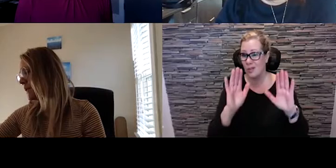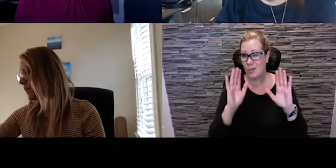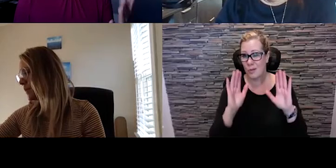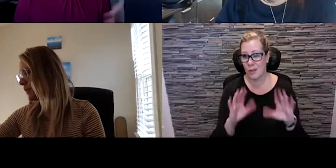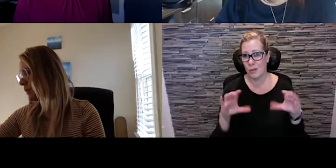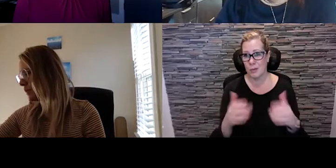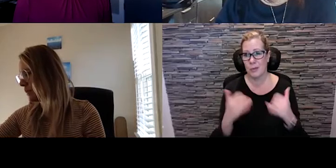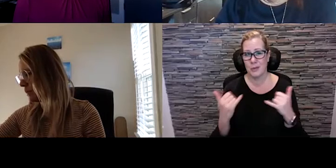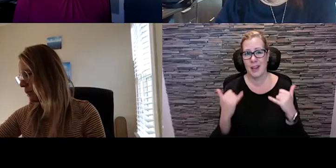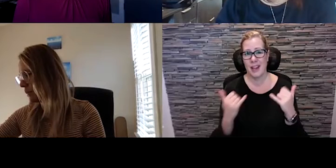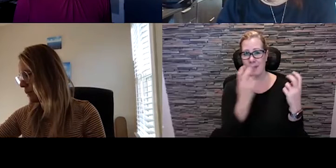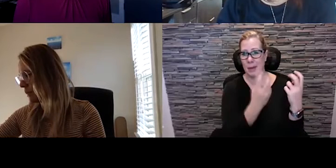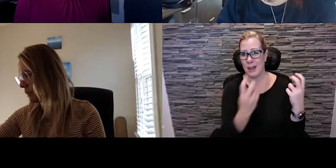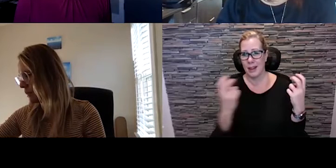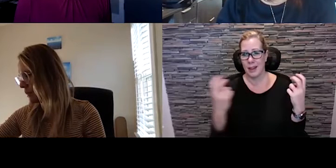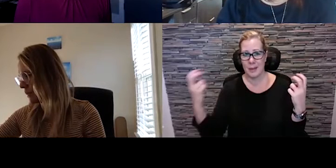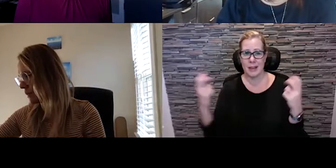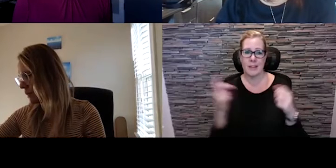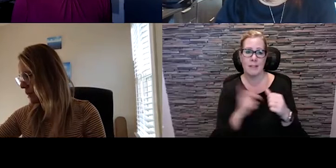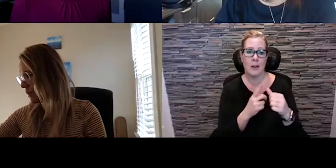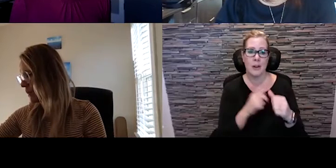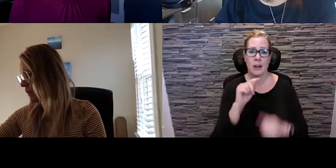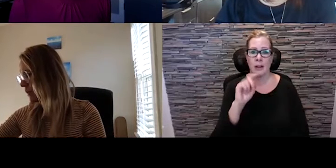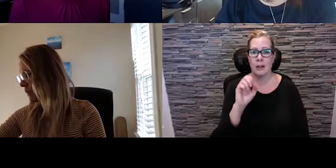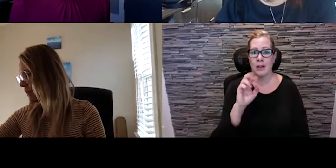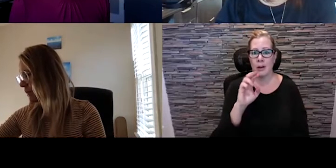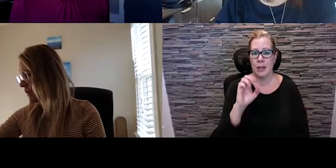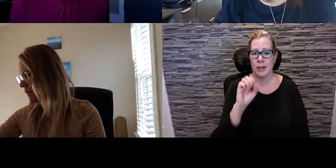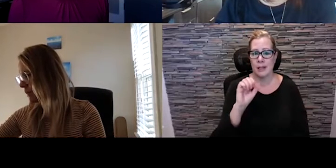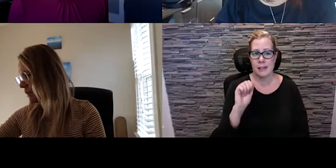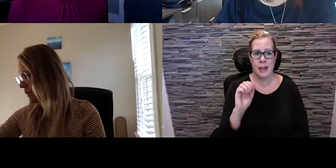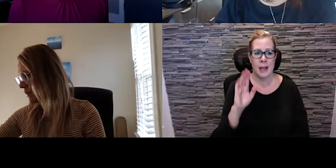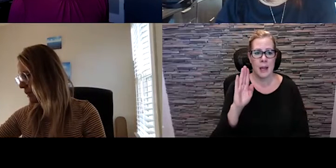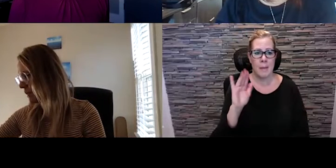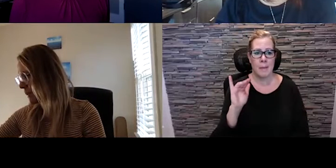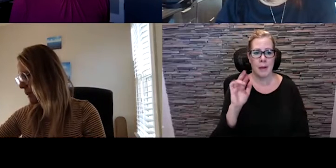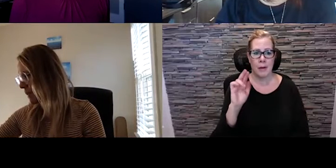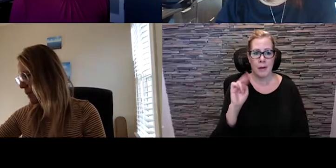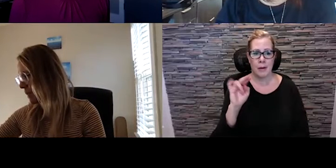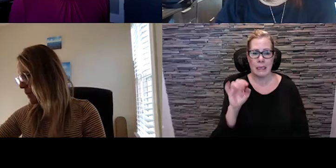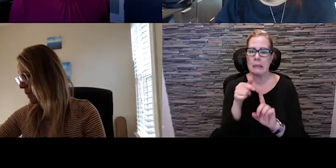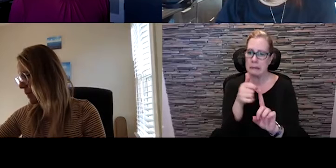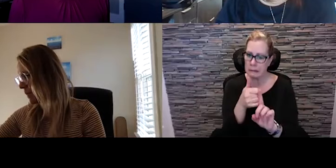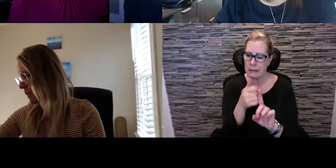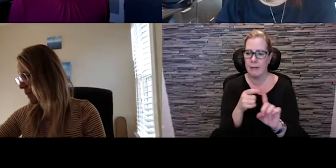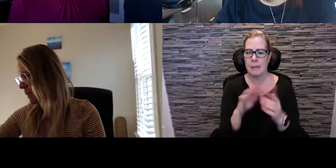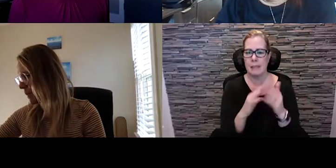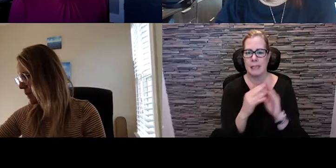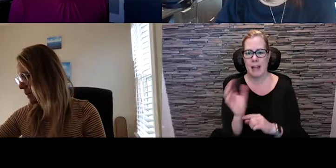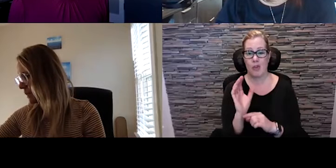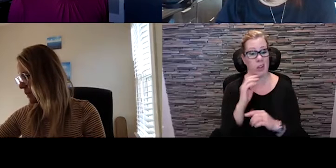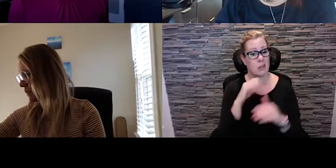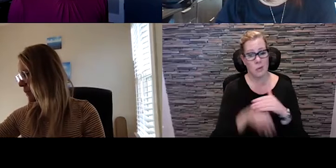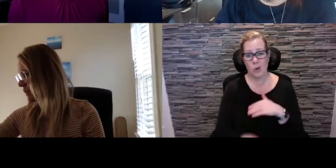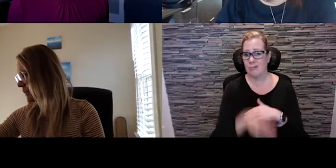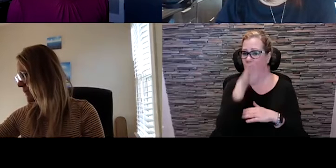off, we have Teresa Byrne. Teresa is from the city of Calgary. She is a born and raised Calgarian